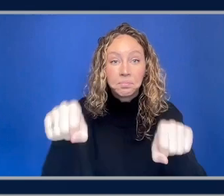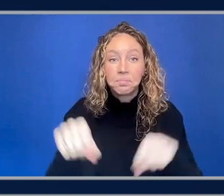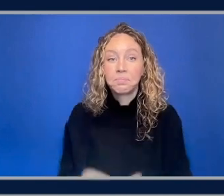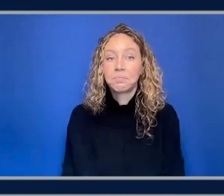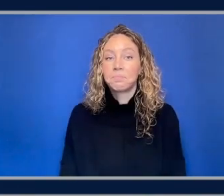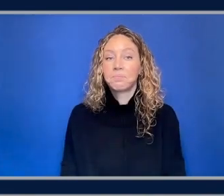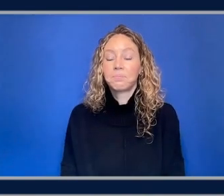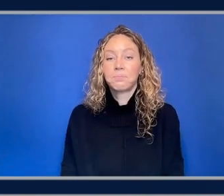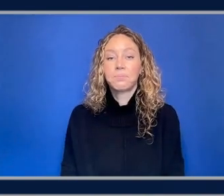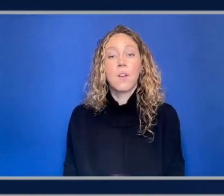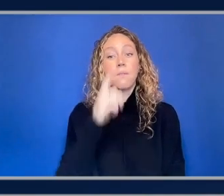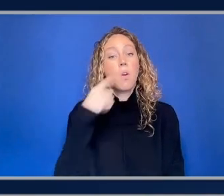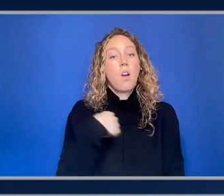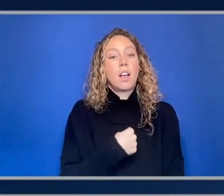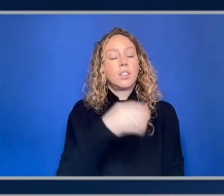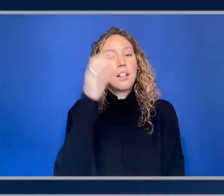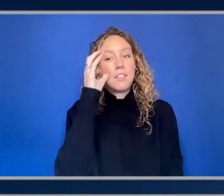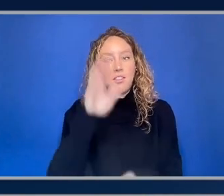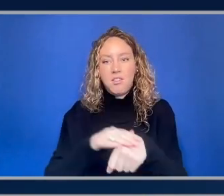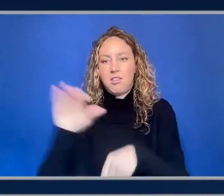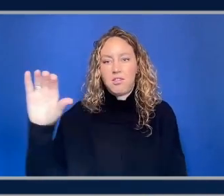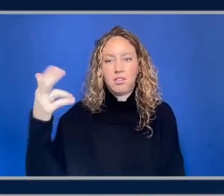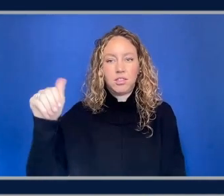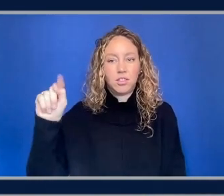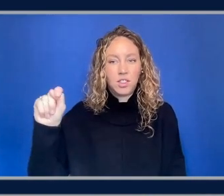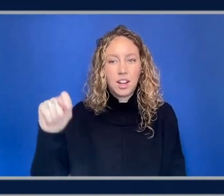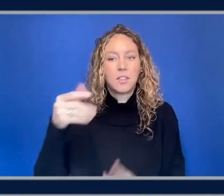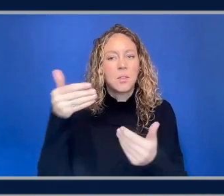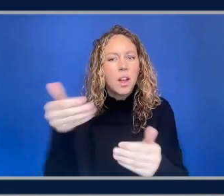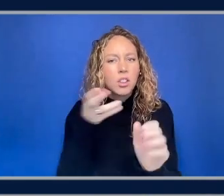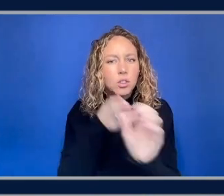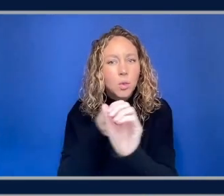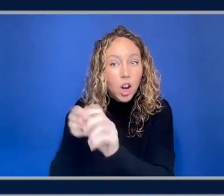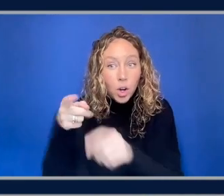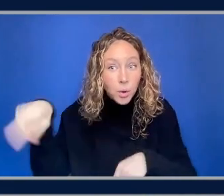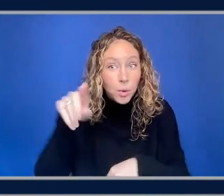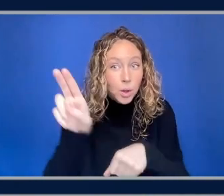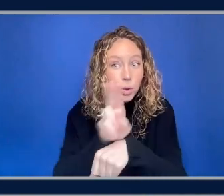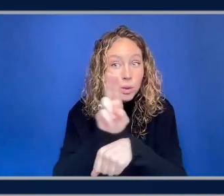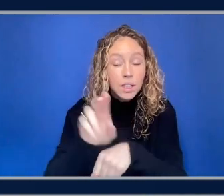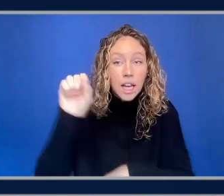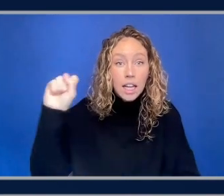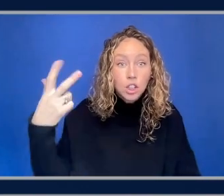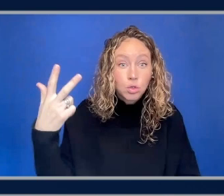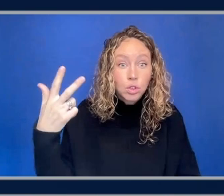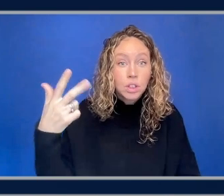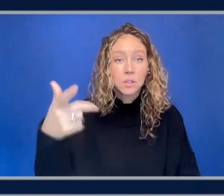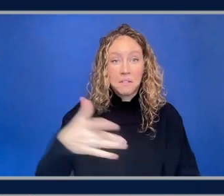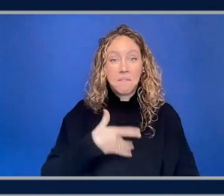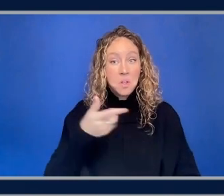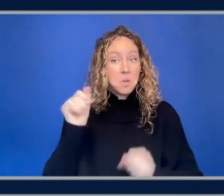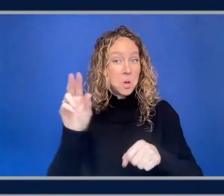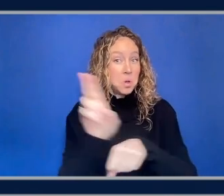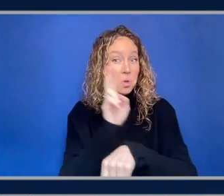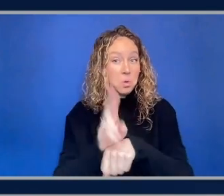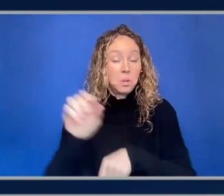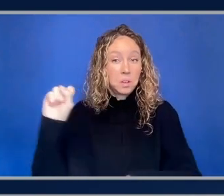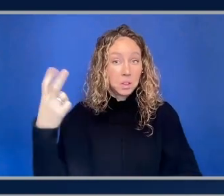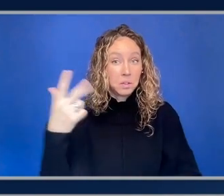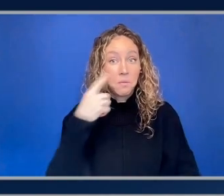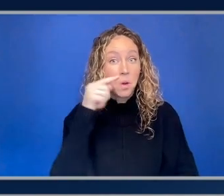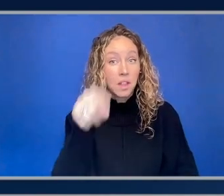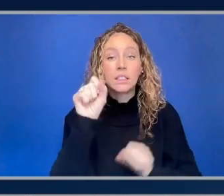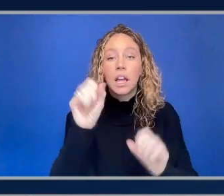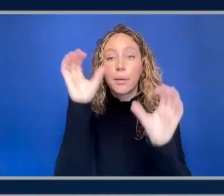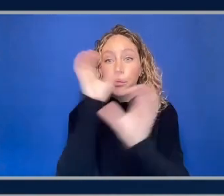those of us who are listening in on the chat here join in are you guys using um s3 like is this something that you think you could use s3 for uh you know being able to